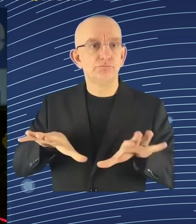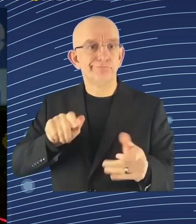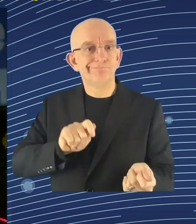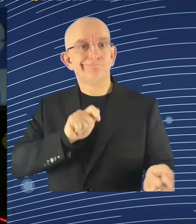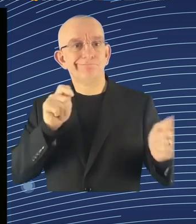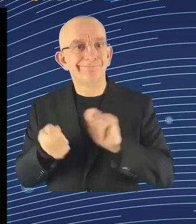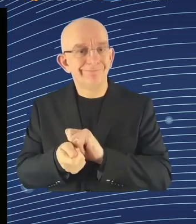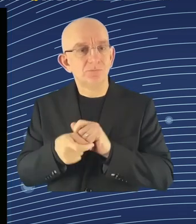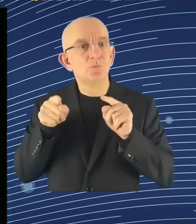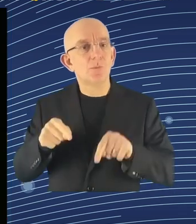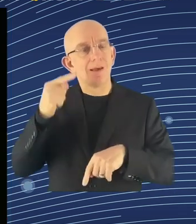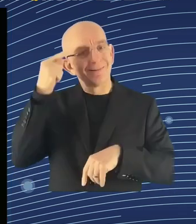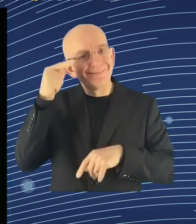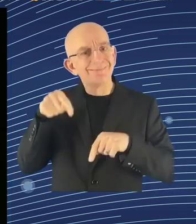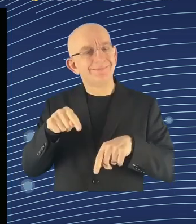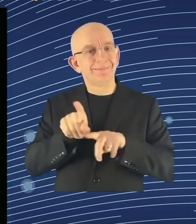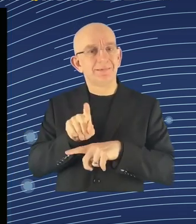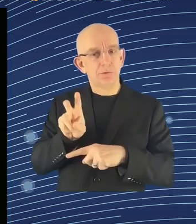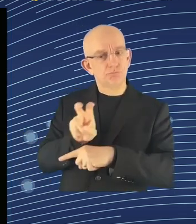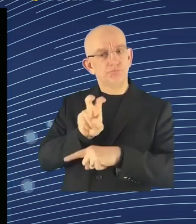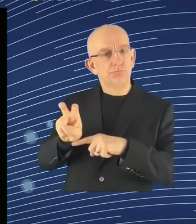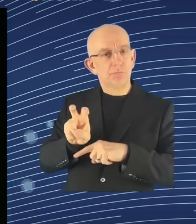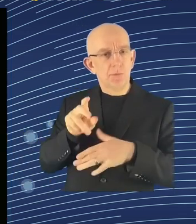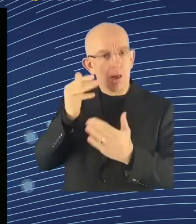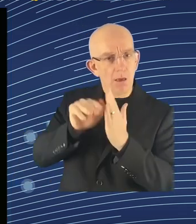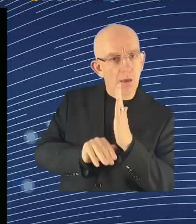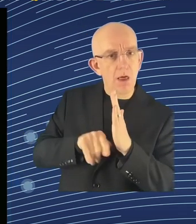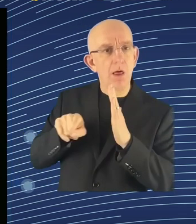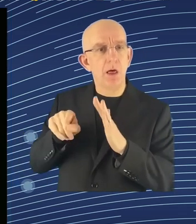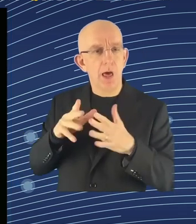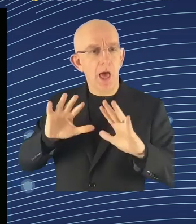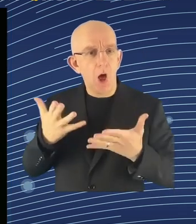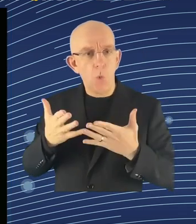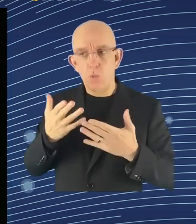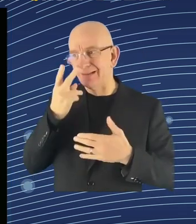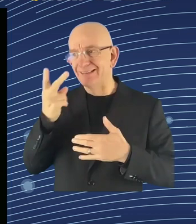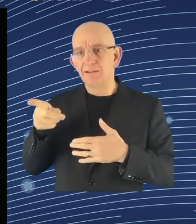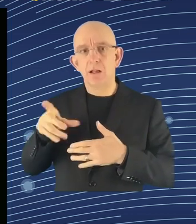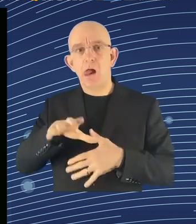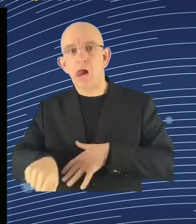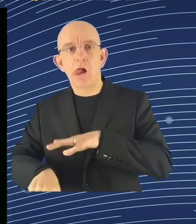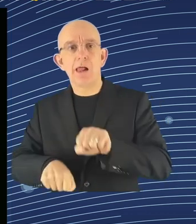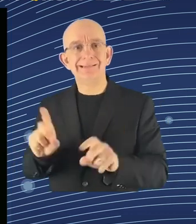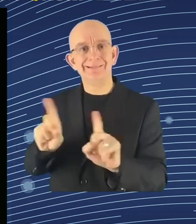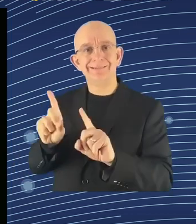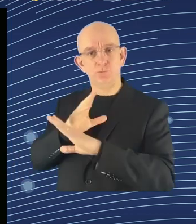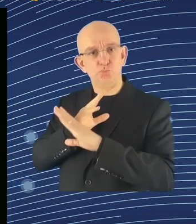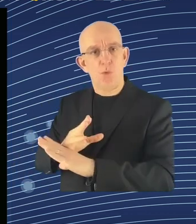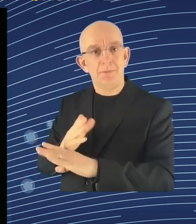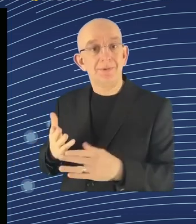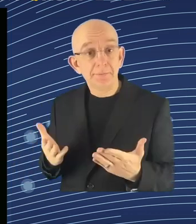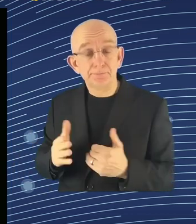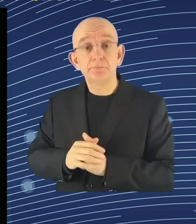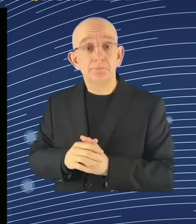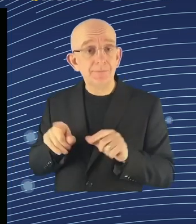That is why, as previously mentioned by Commission President von der Leyen, we are keeping a very close eye on the need to regulate the